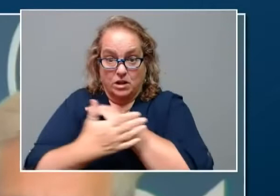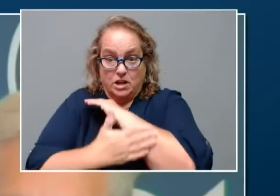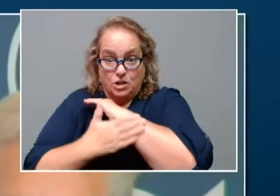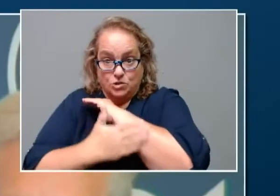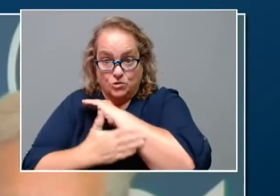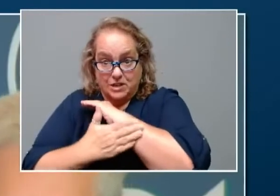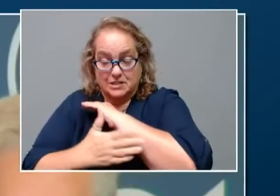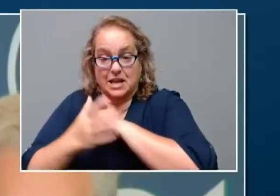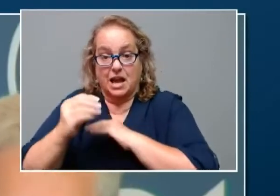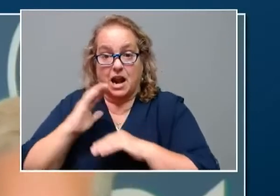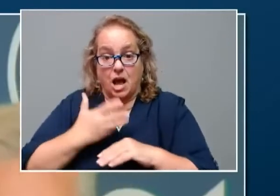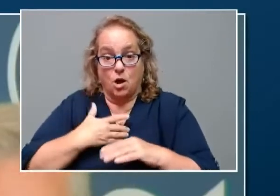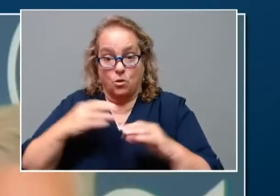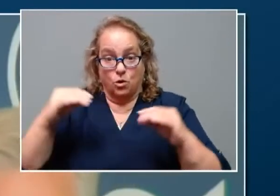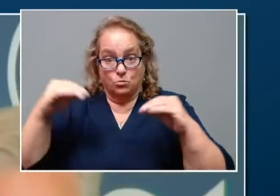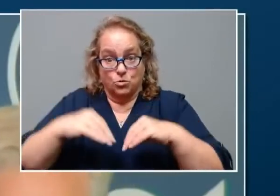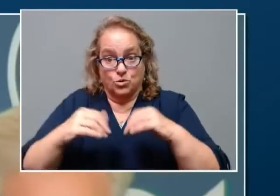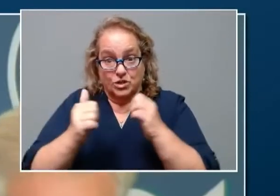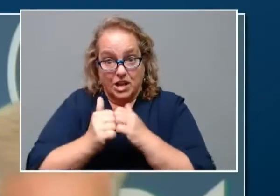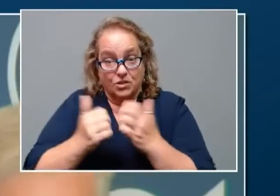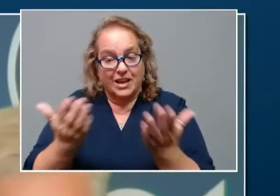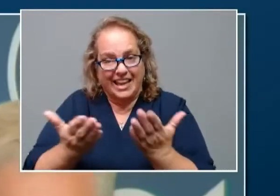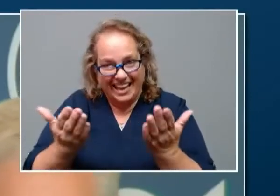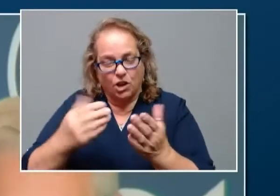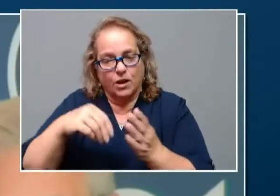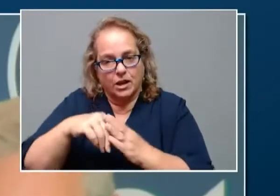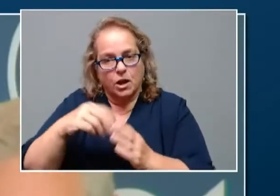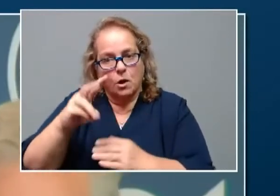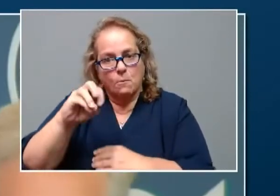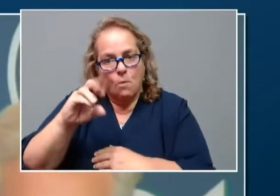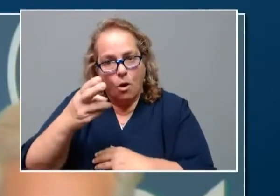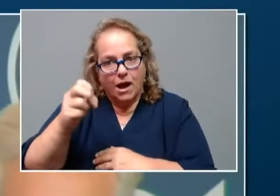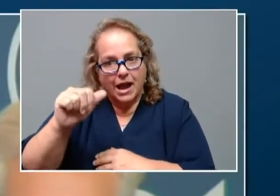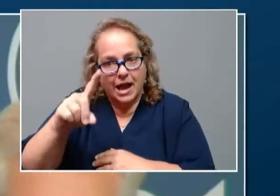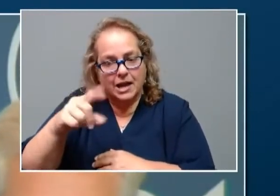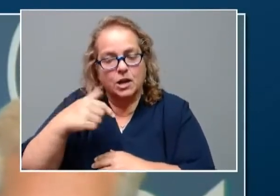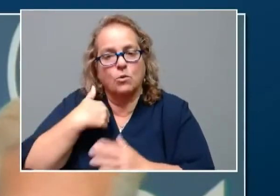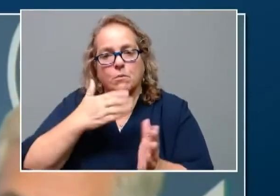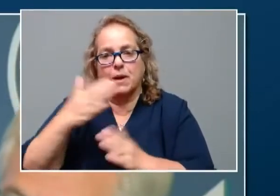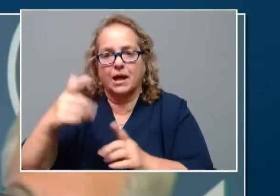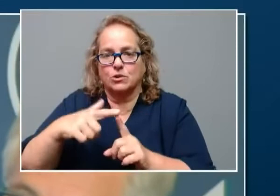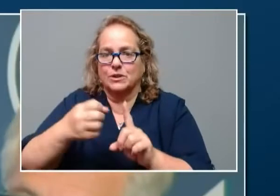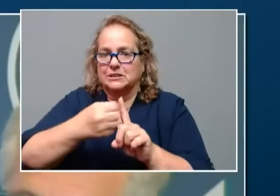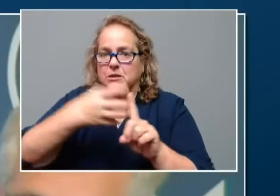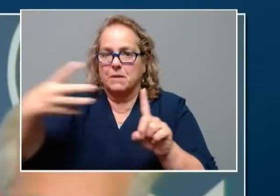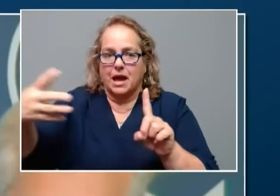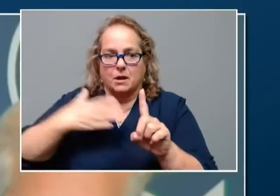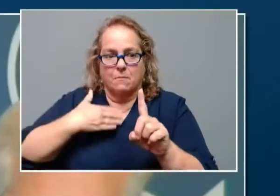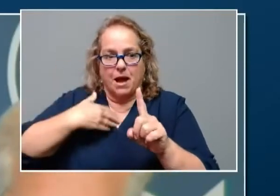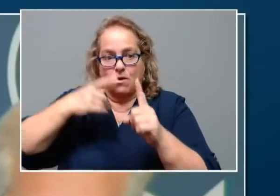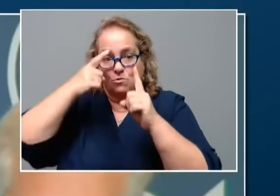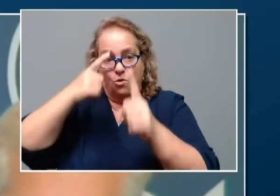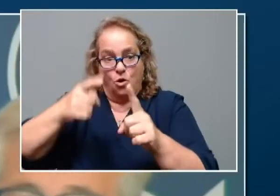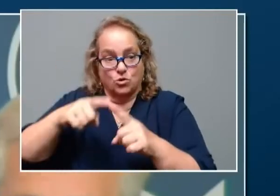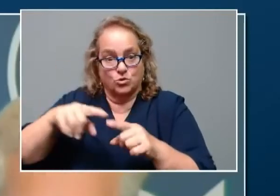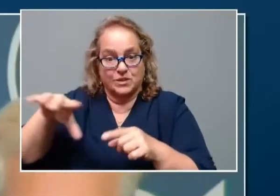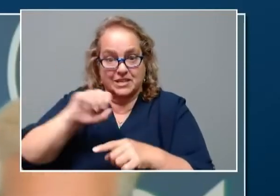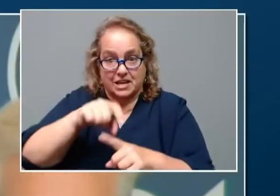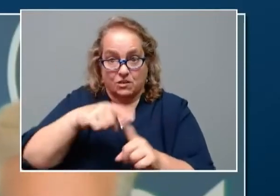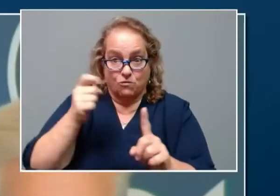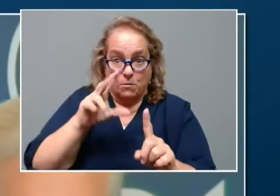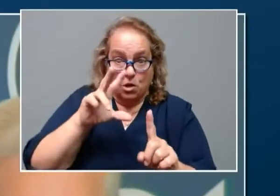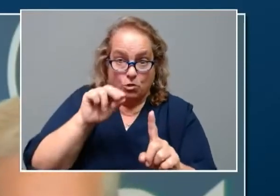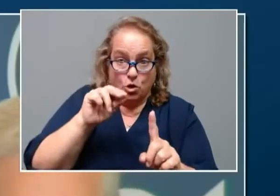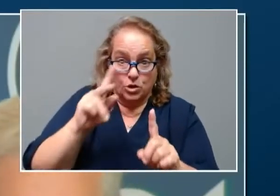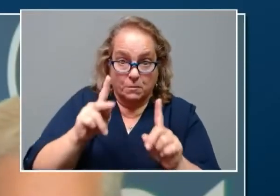now is done here in Moorhead. And we're planning on expanding. It's my goal to take this facility from 30 people to 100